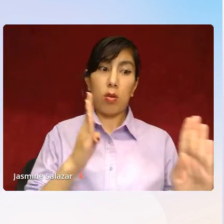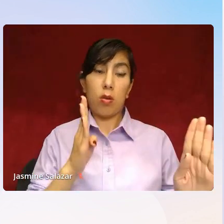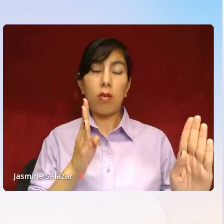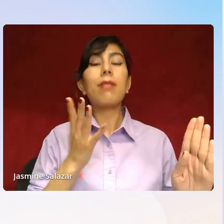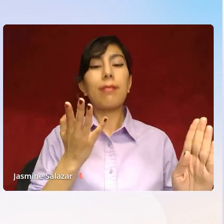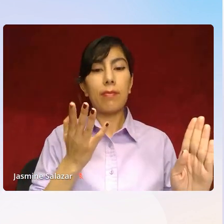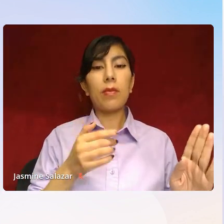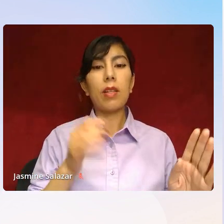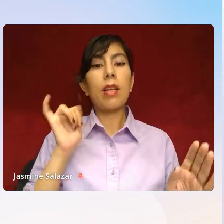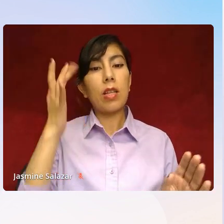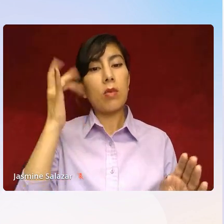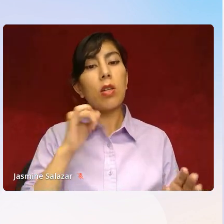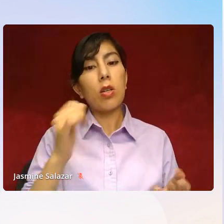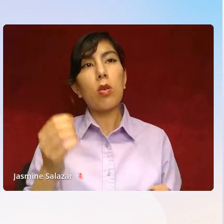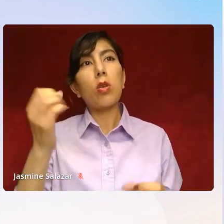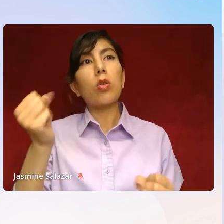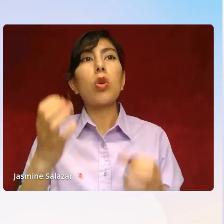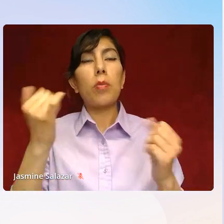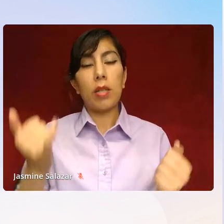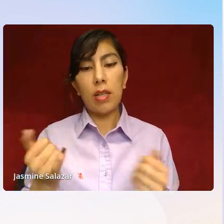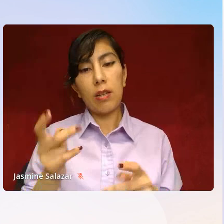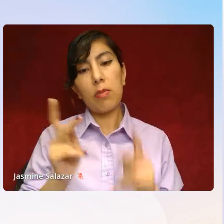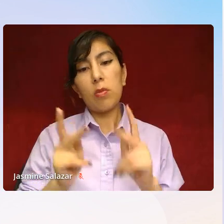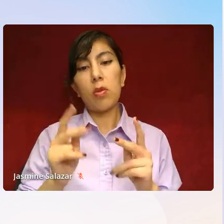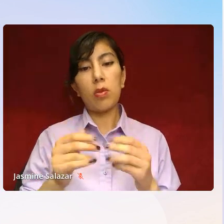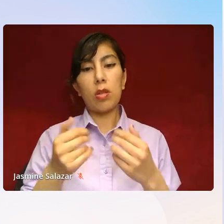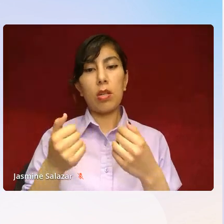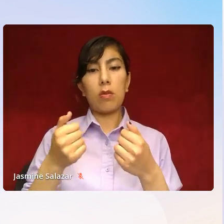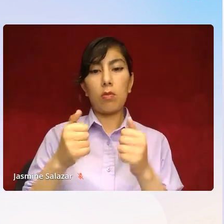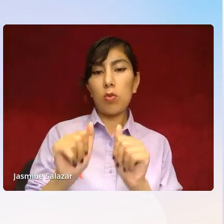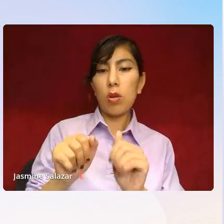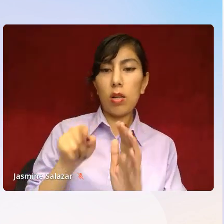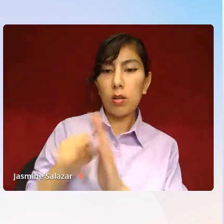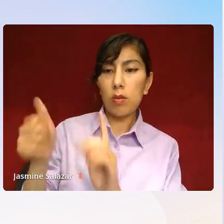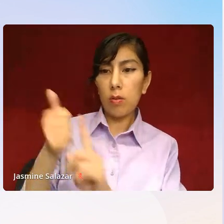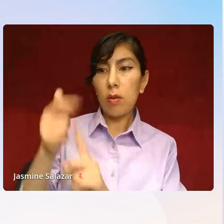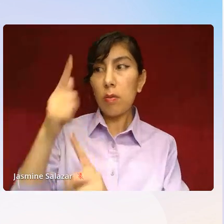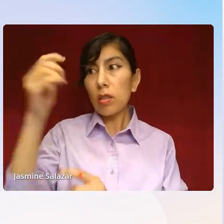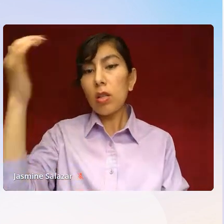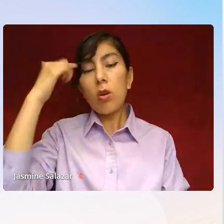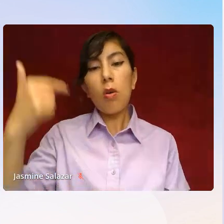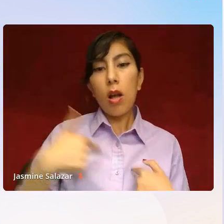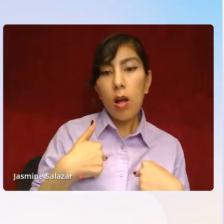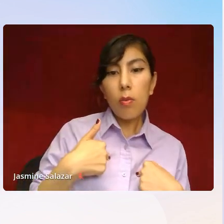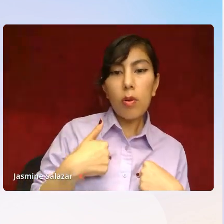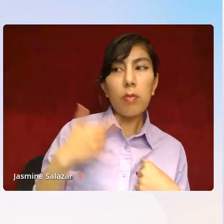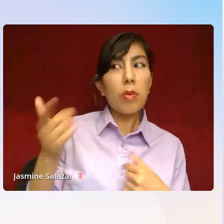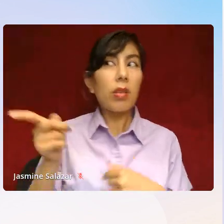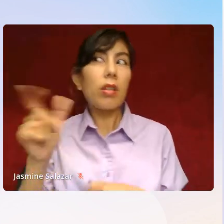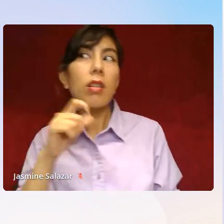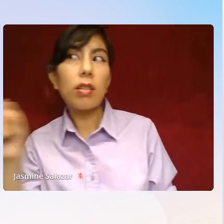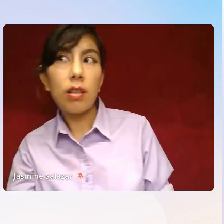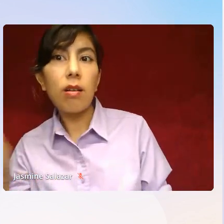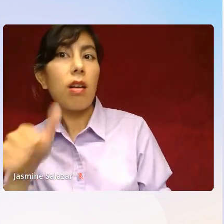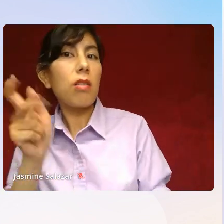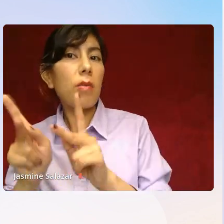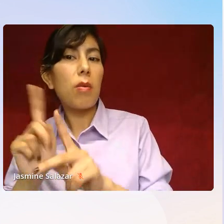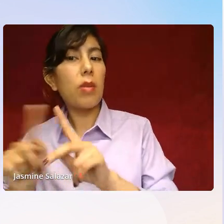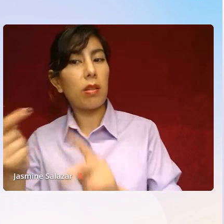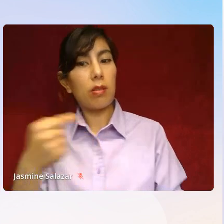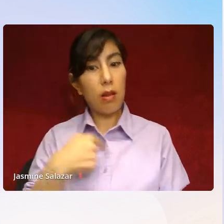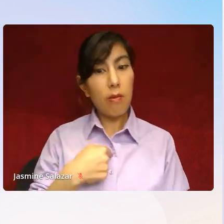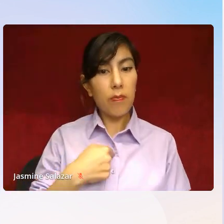why I know so many black suicide attempt survivors is because they know that I am one, they might not tell anyone else, but they'll tell me. And it,